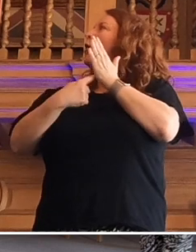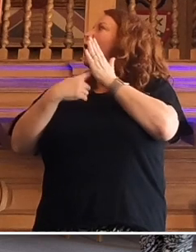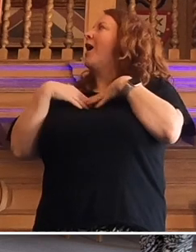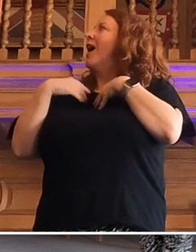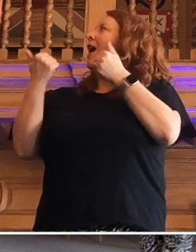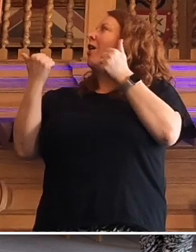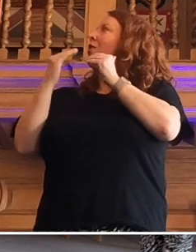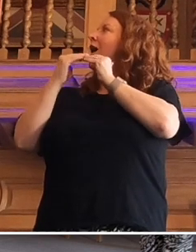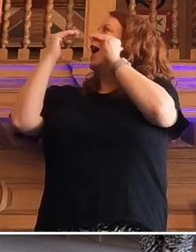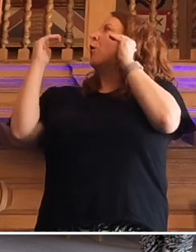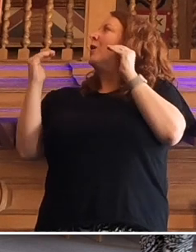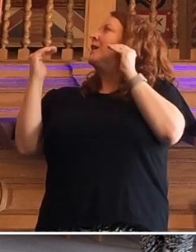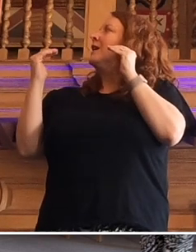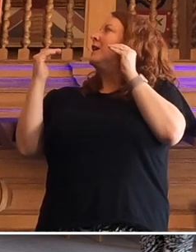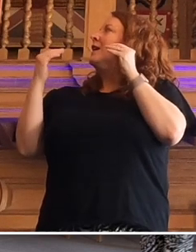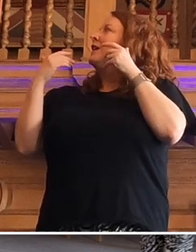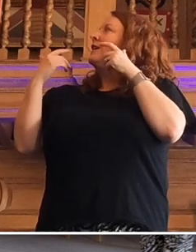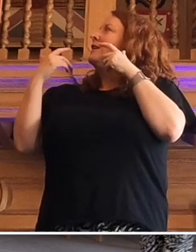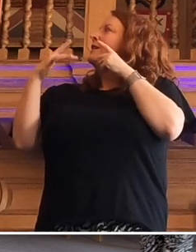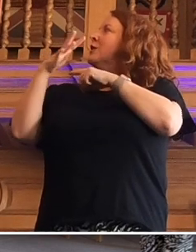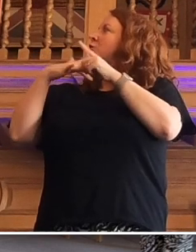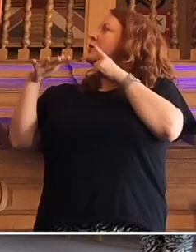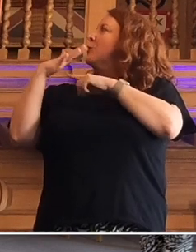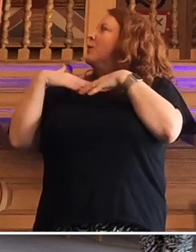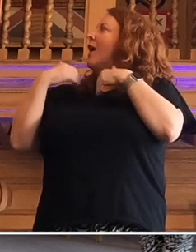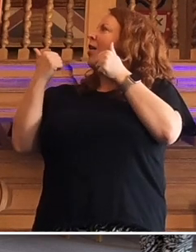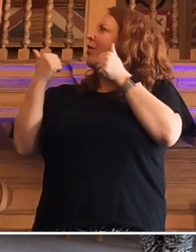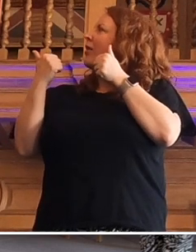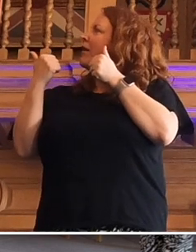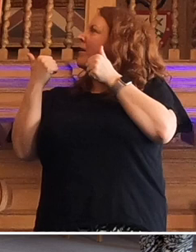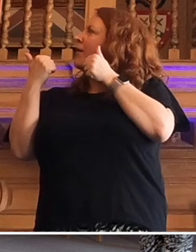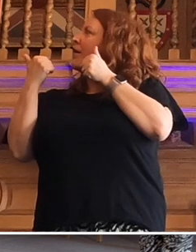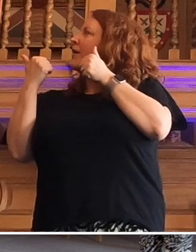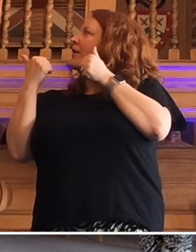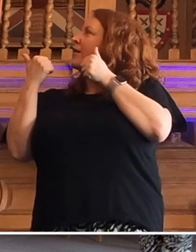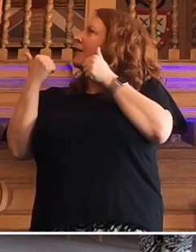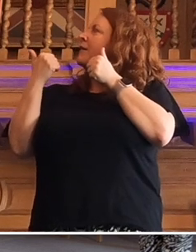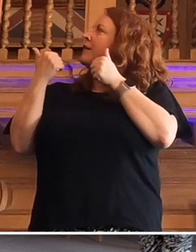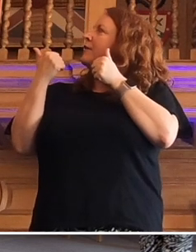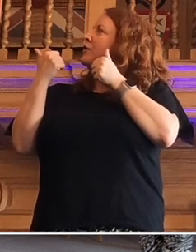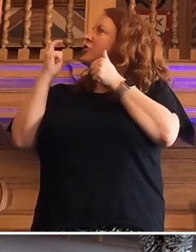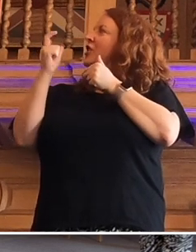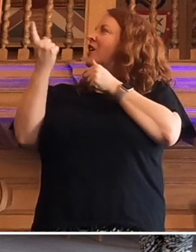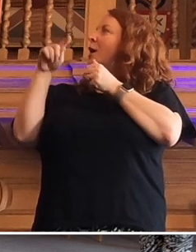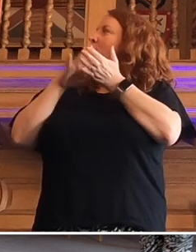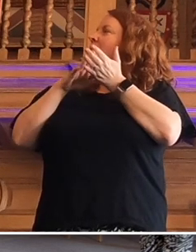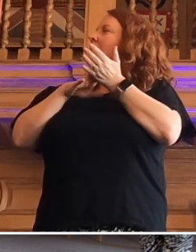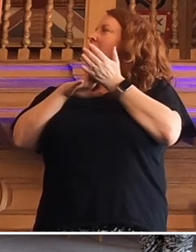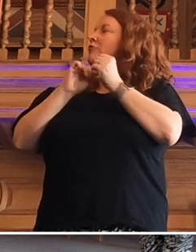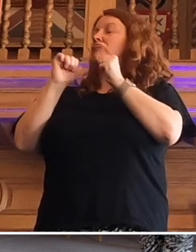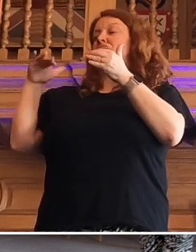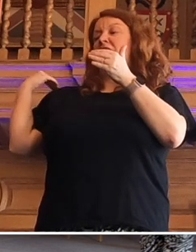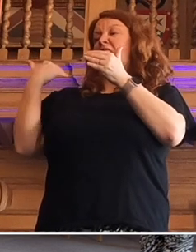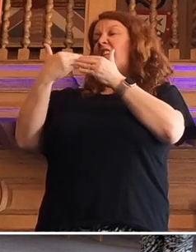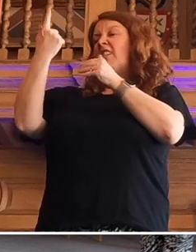and the social determinants of health in Cheshire and Merseyside. And there's a great deal of action. I